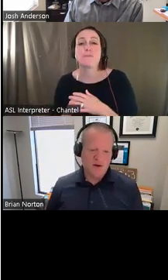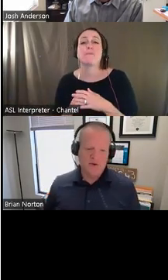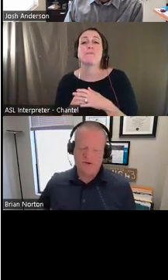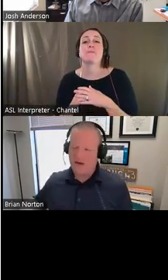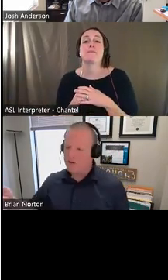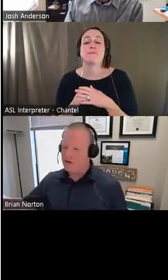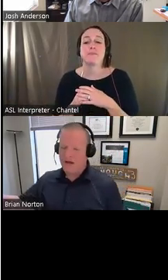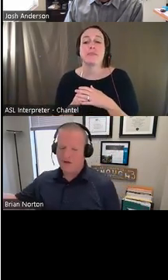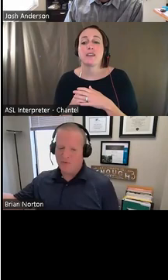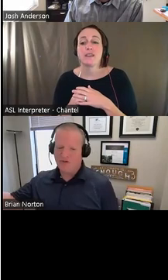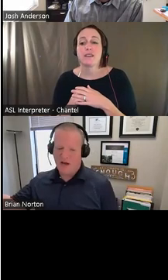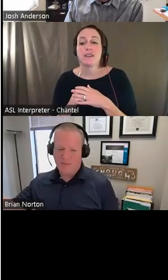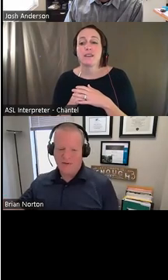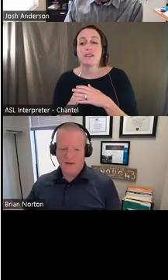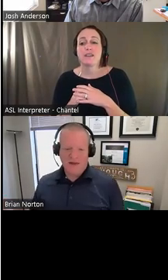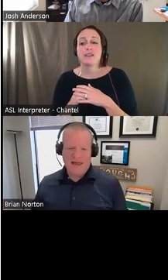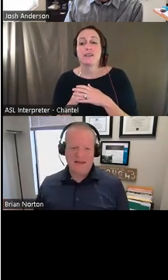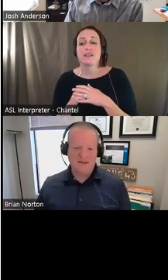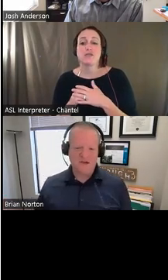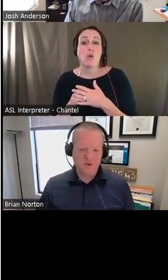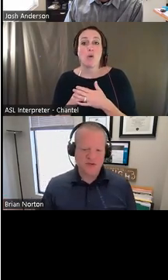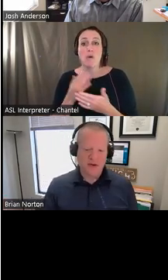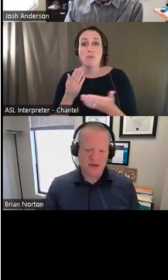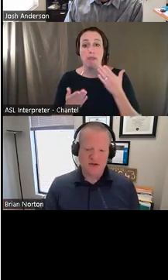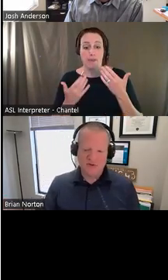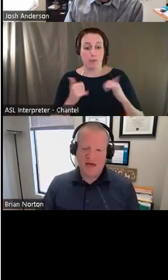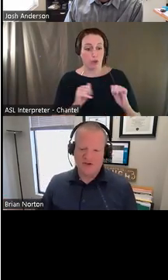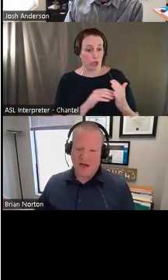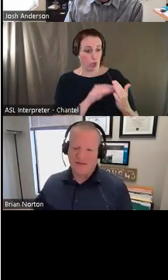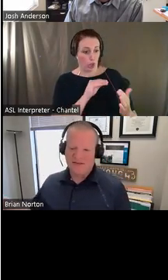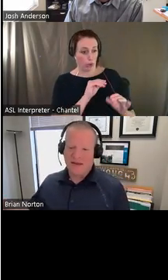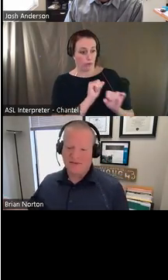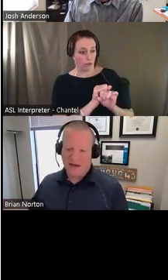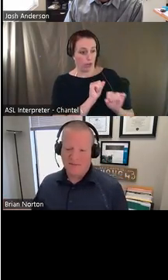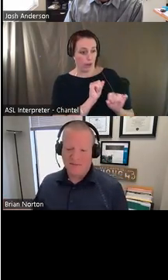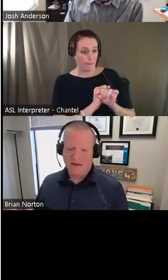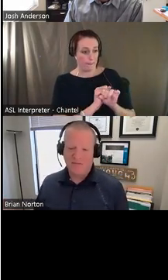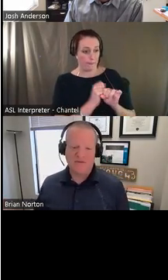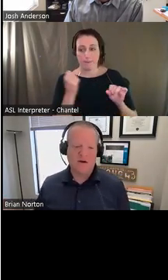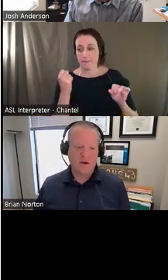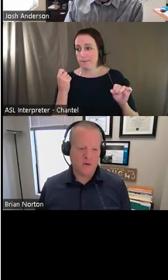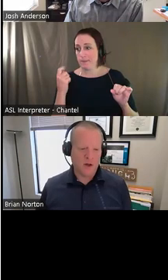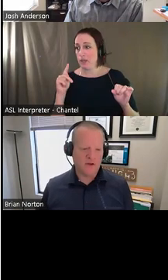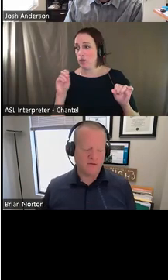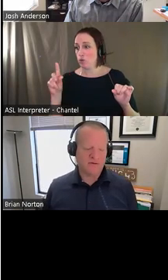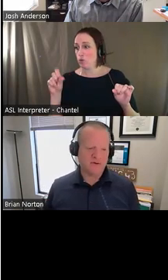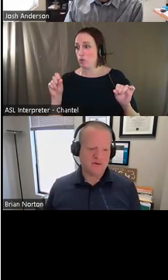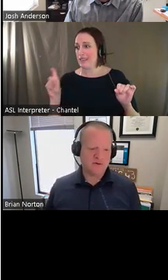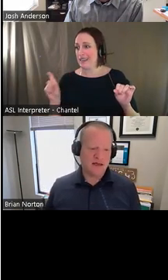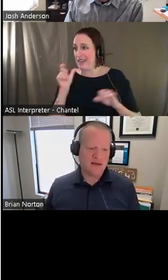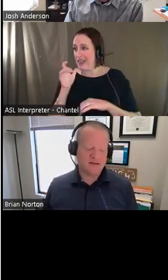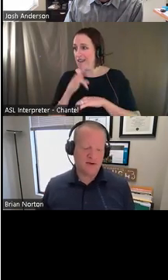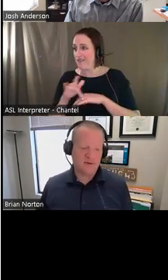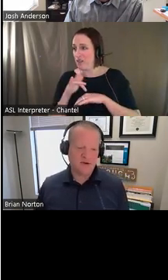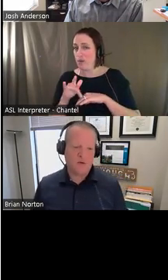when you're trying to learn how to do a job and the tools that you need to do that job at the same time, it can be very overwhelming for folks.